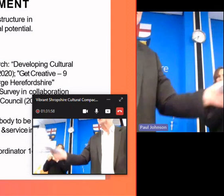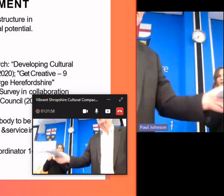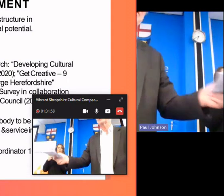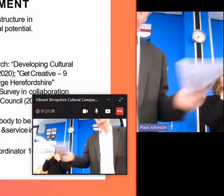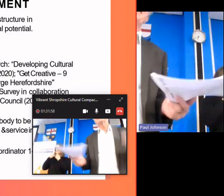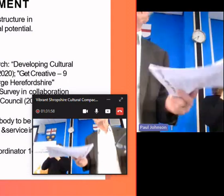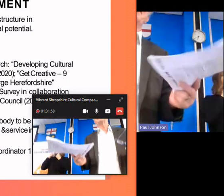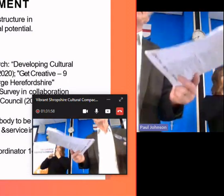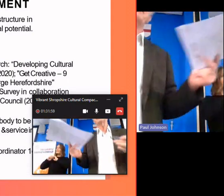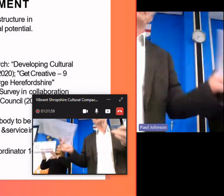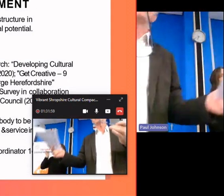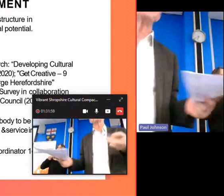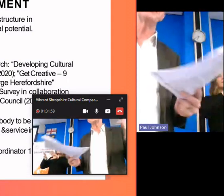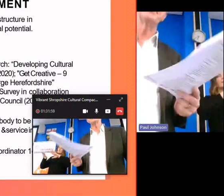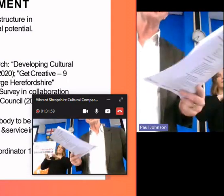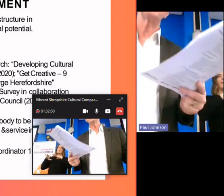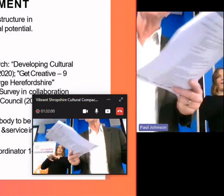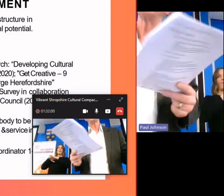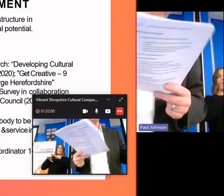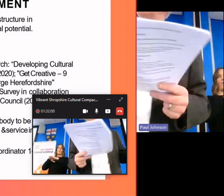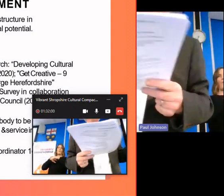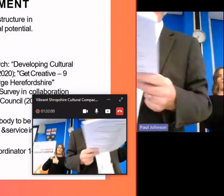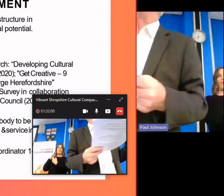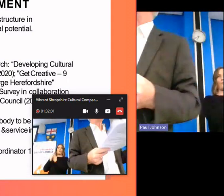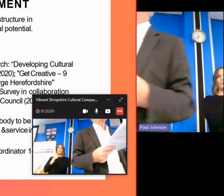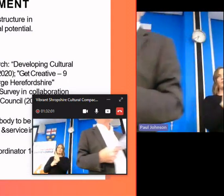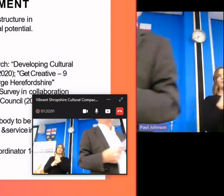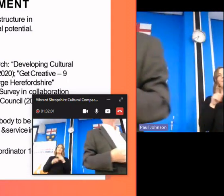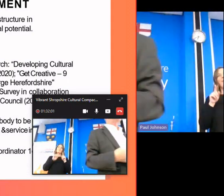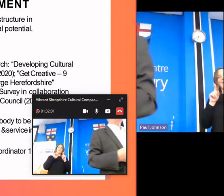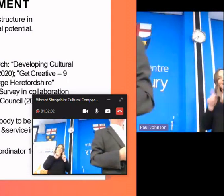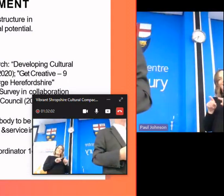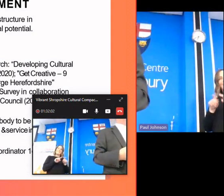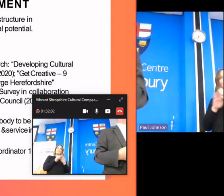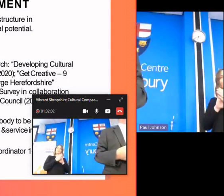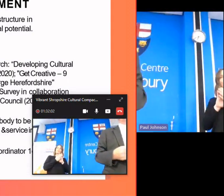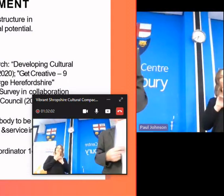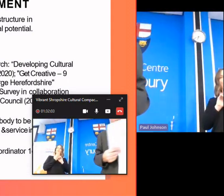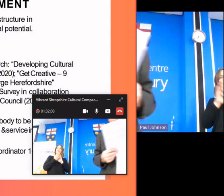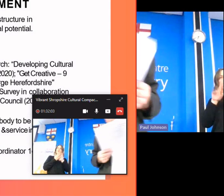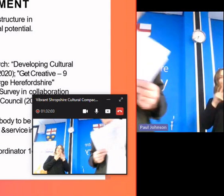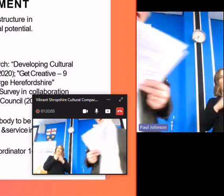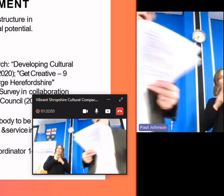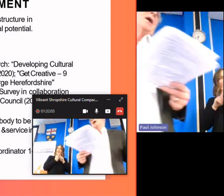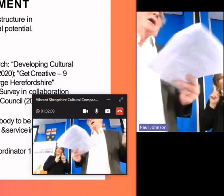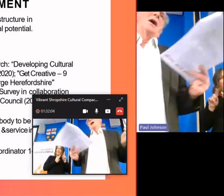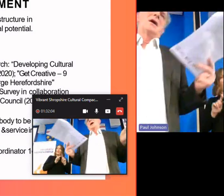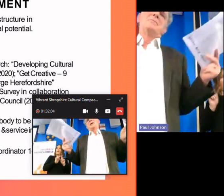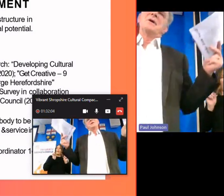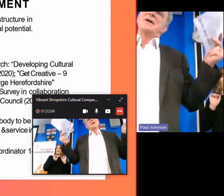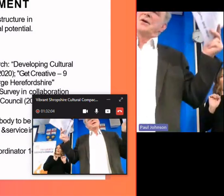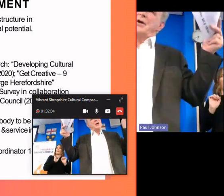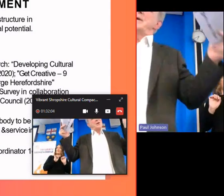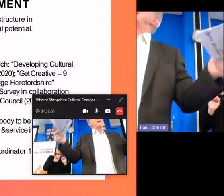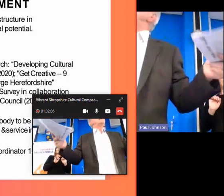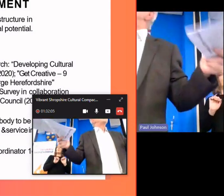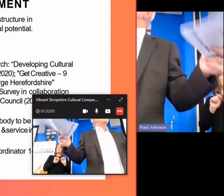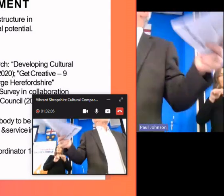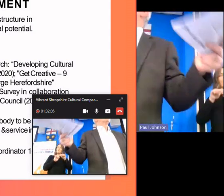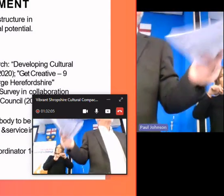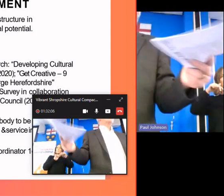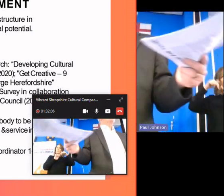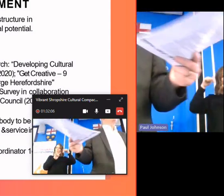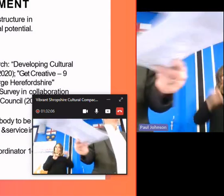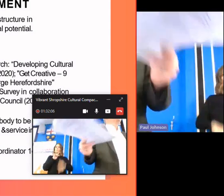information network about opportunities so on this was really about trying to actually um go